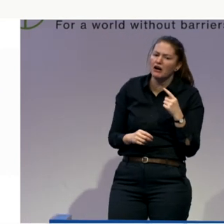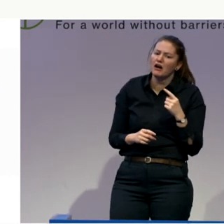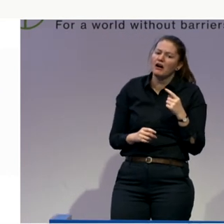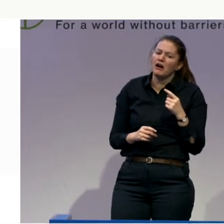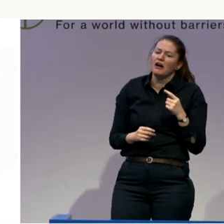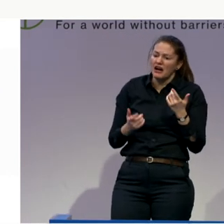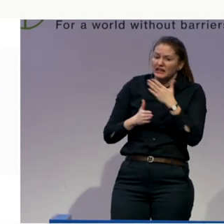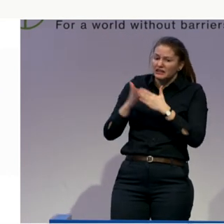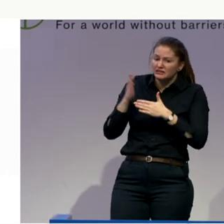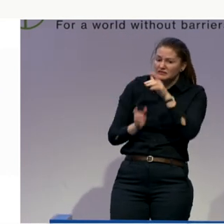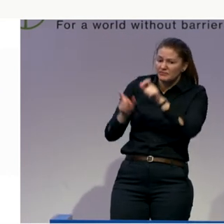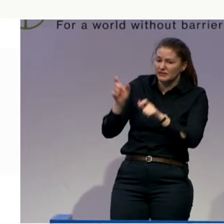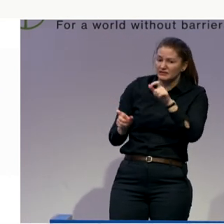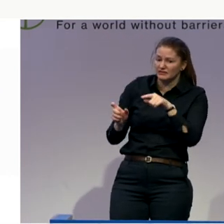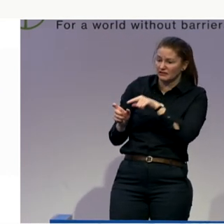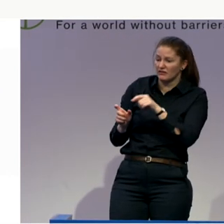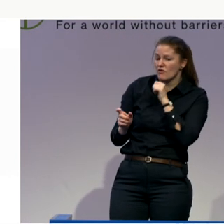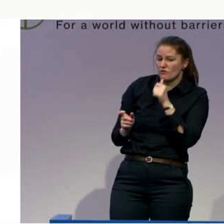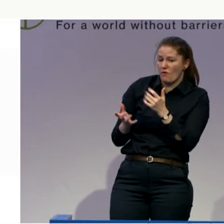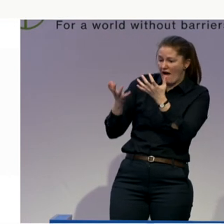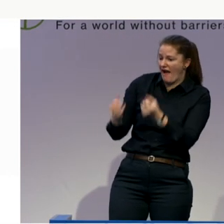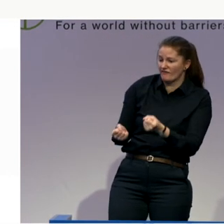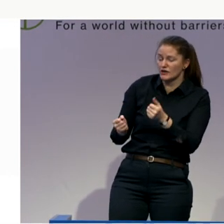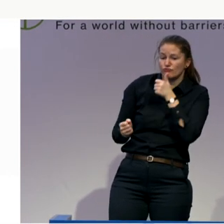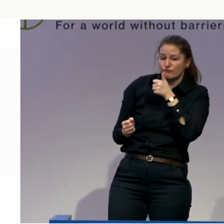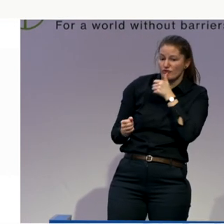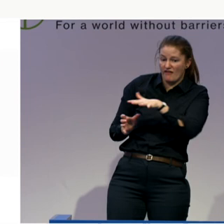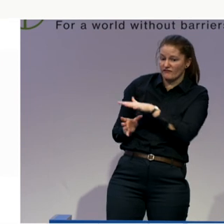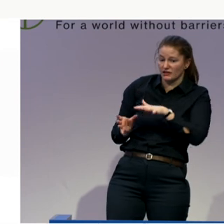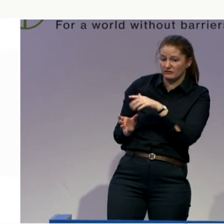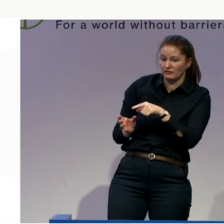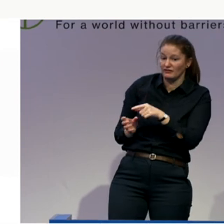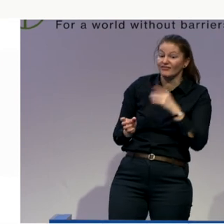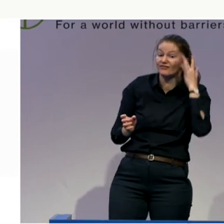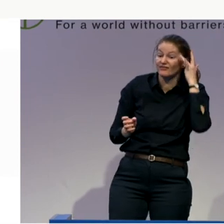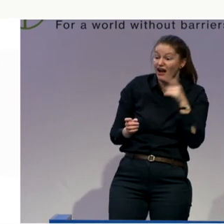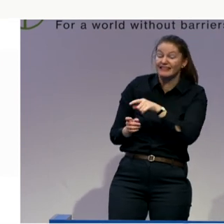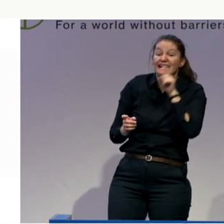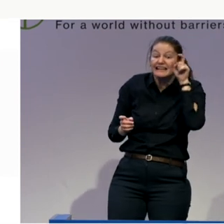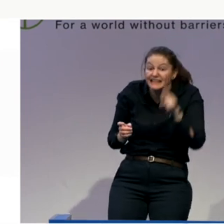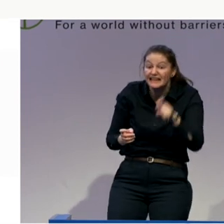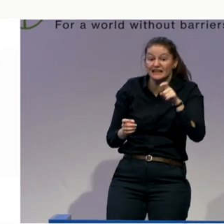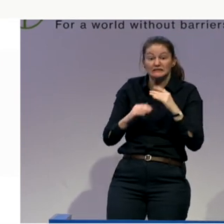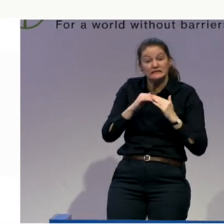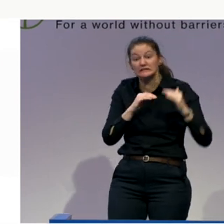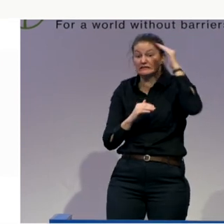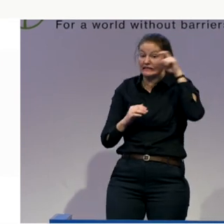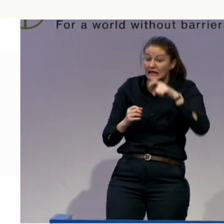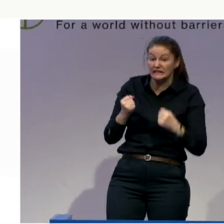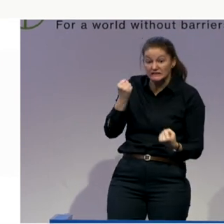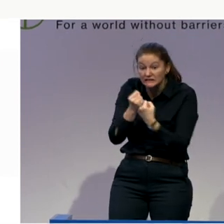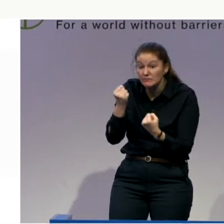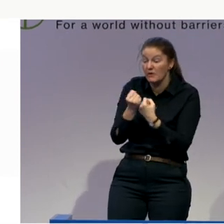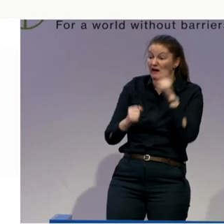because as they have high support needs, they almost surrender that. But I want privacy. So the